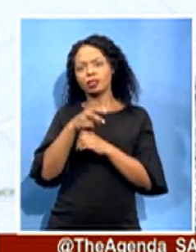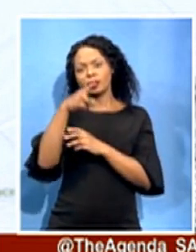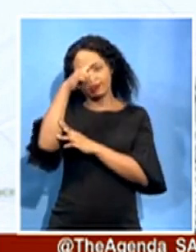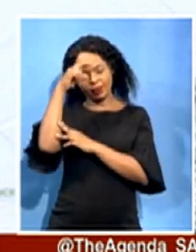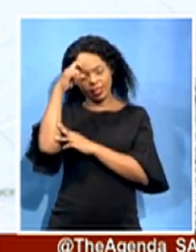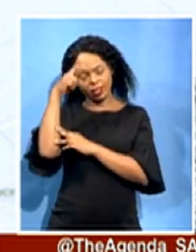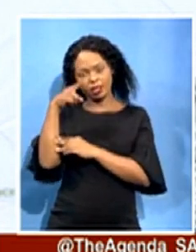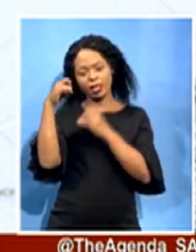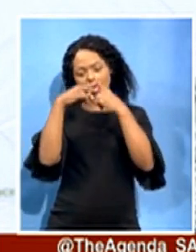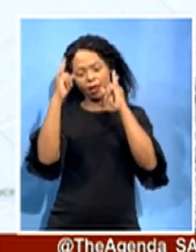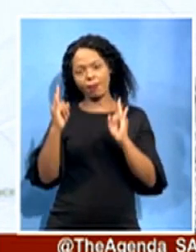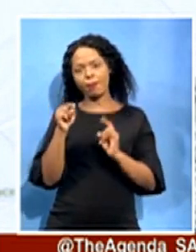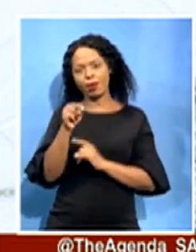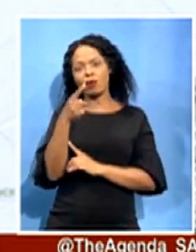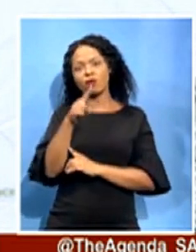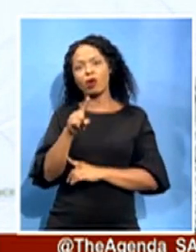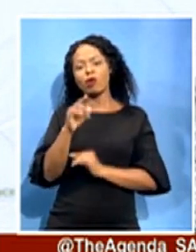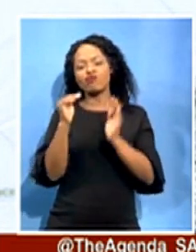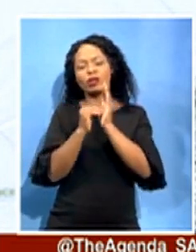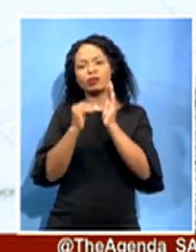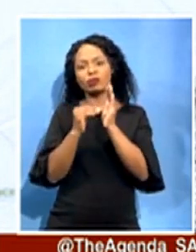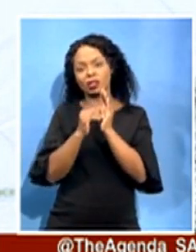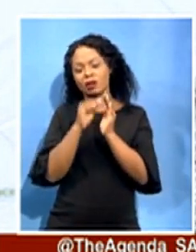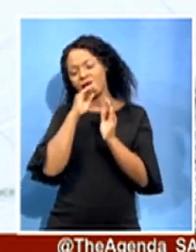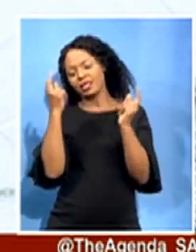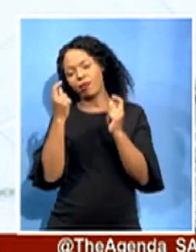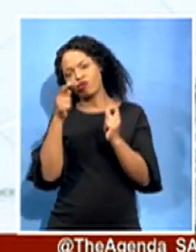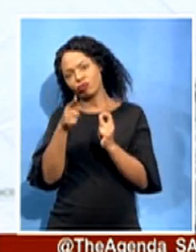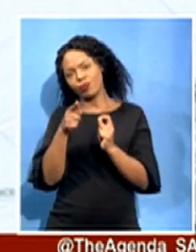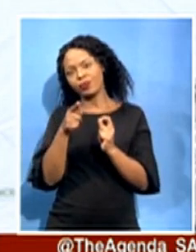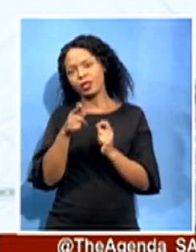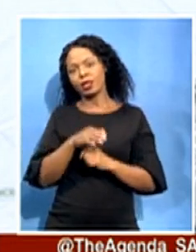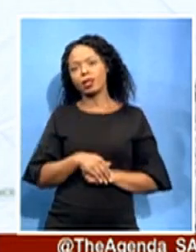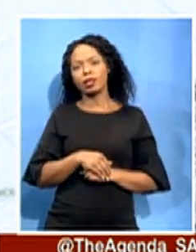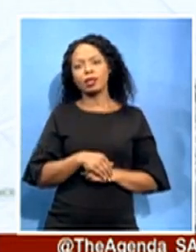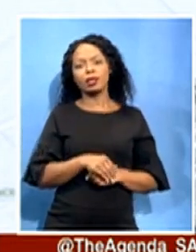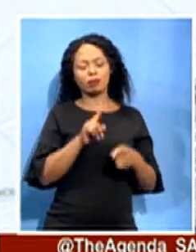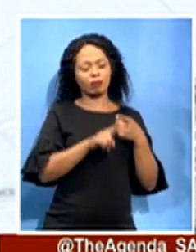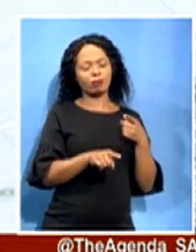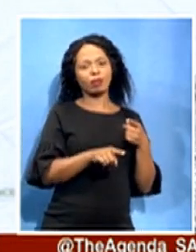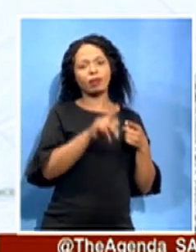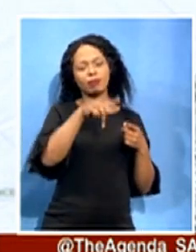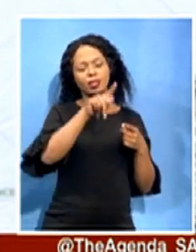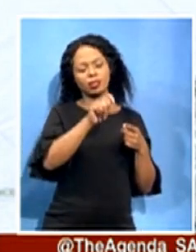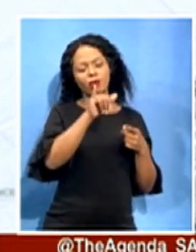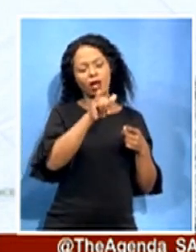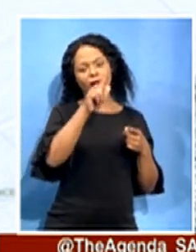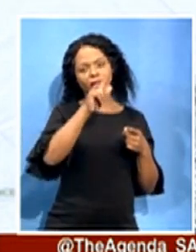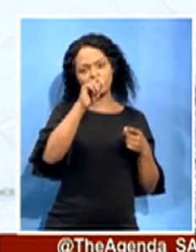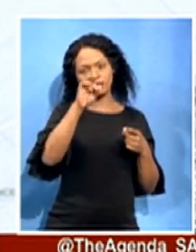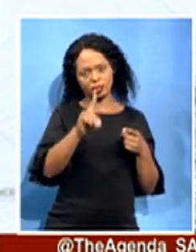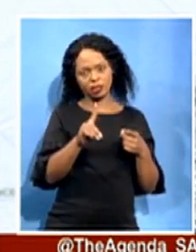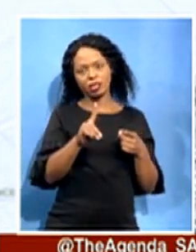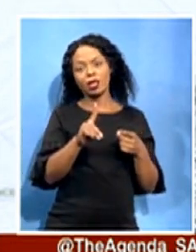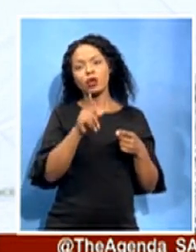Lee Africa PTYLTD and Zinoloa PTYLTD to transport learners. That the district